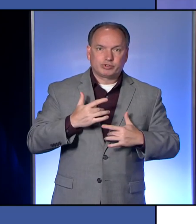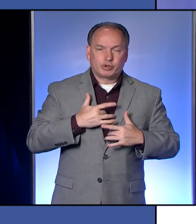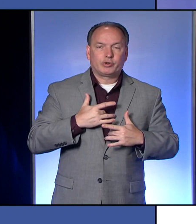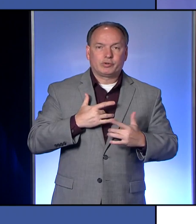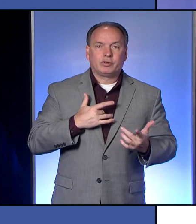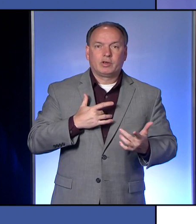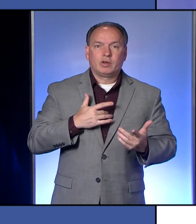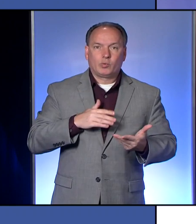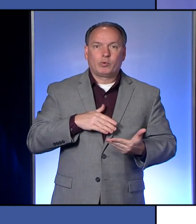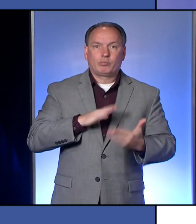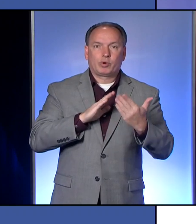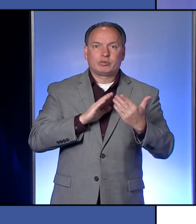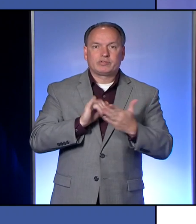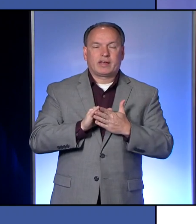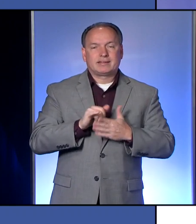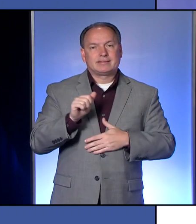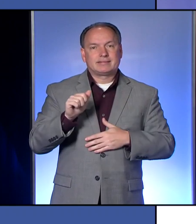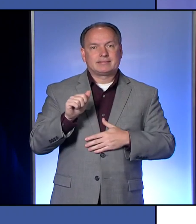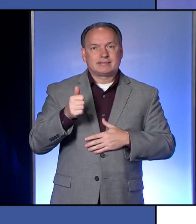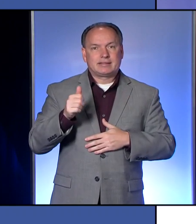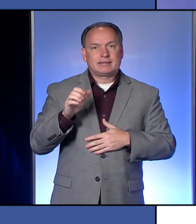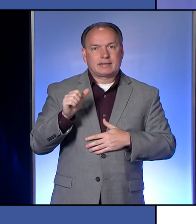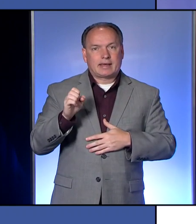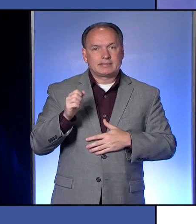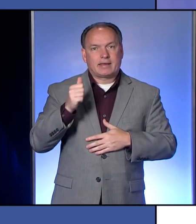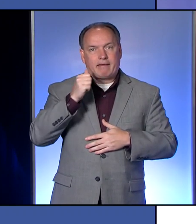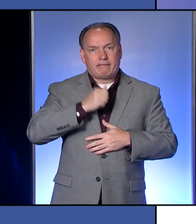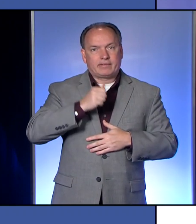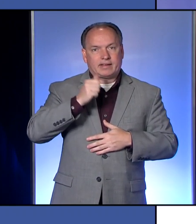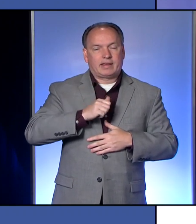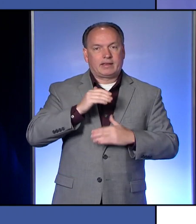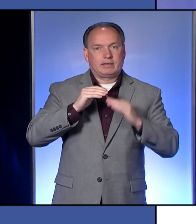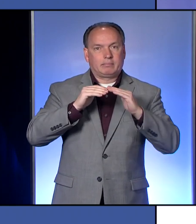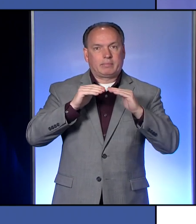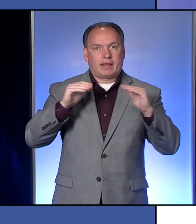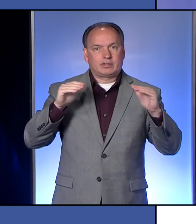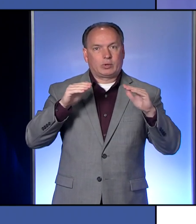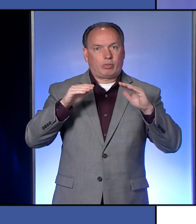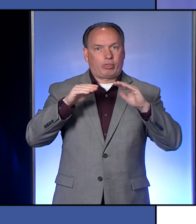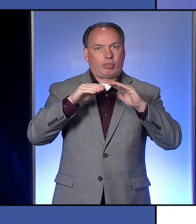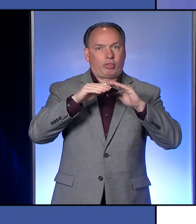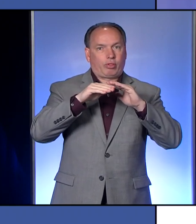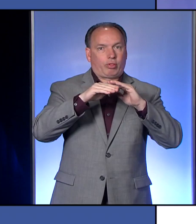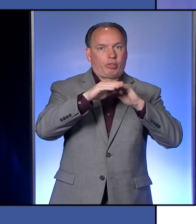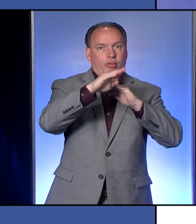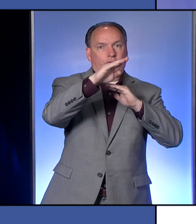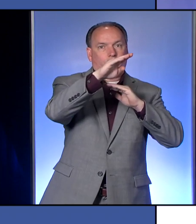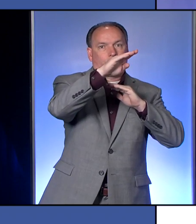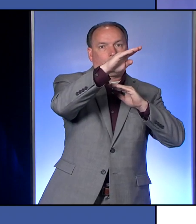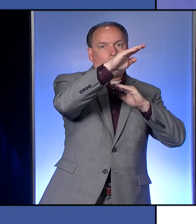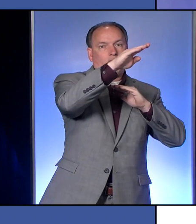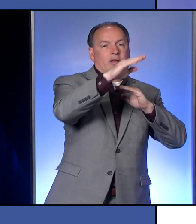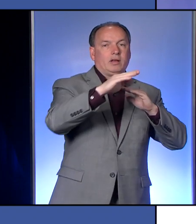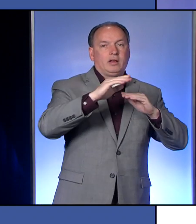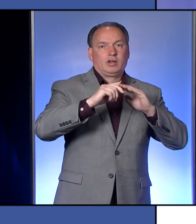approach that roughly 10 cases a day plateau that would put us at risk for the 50 cases per 100,000 people